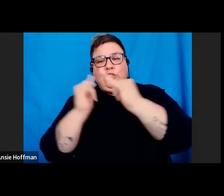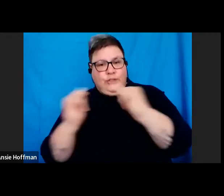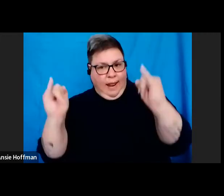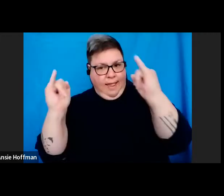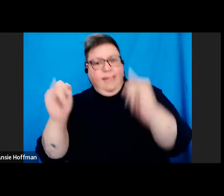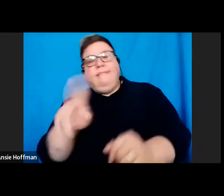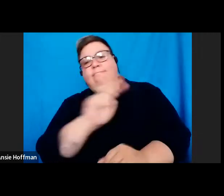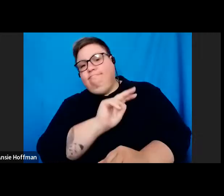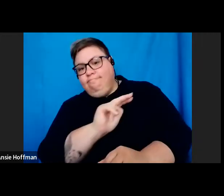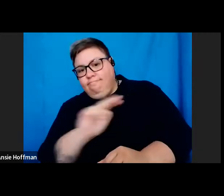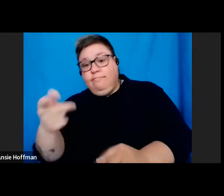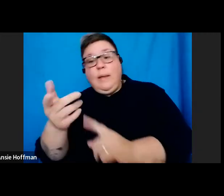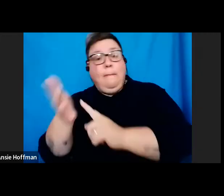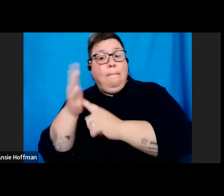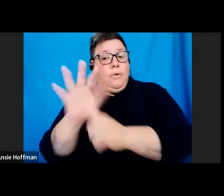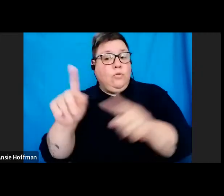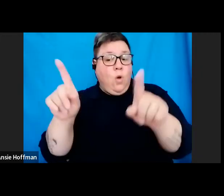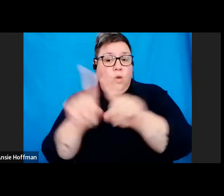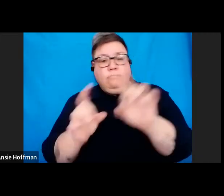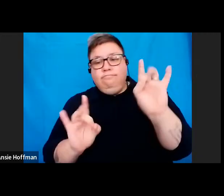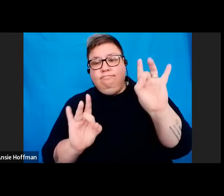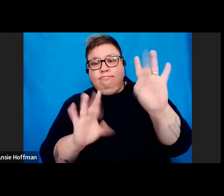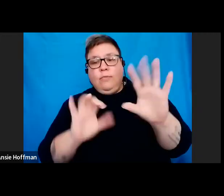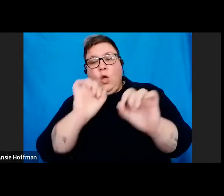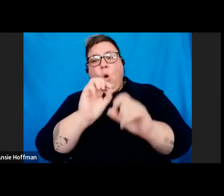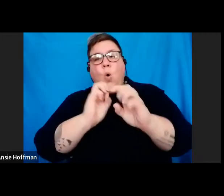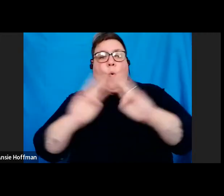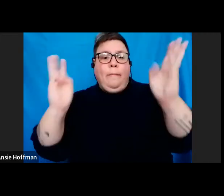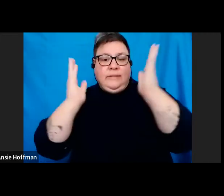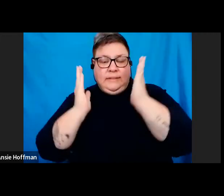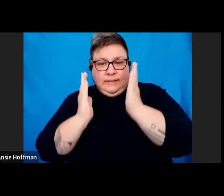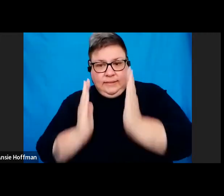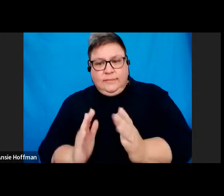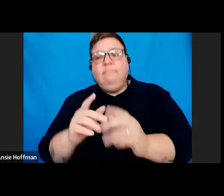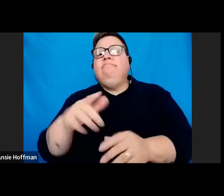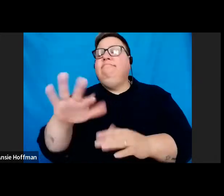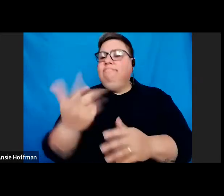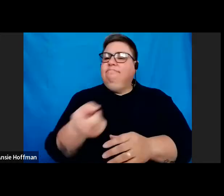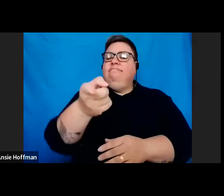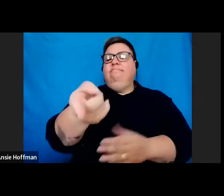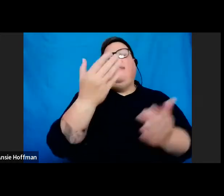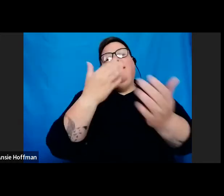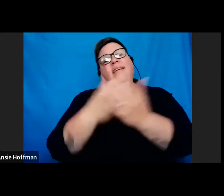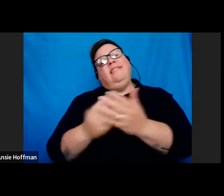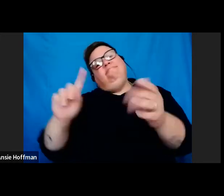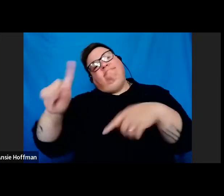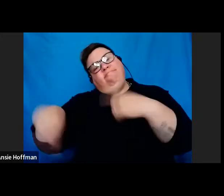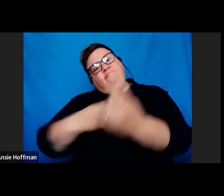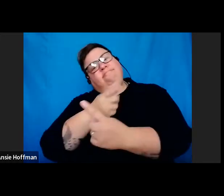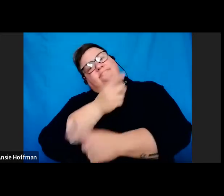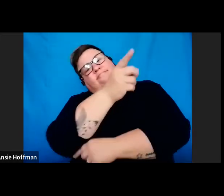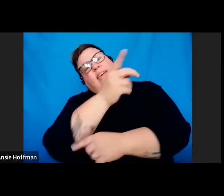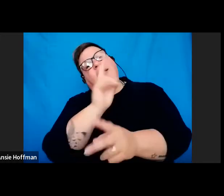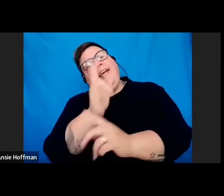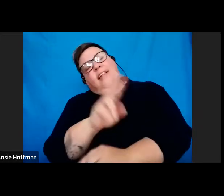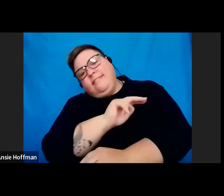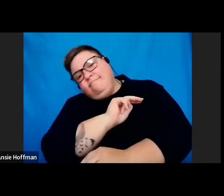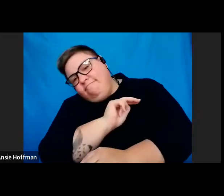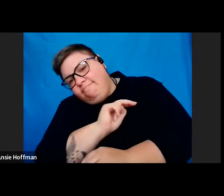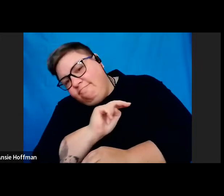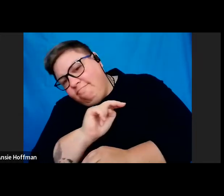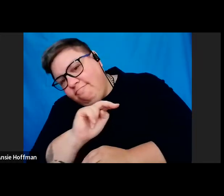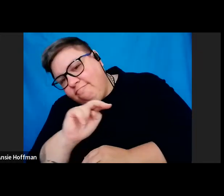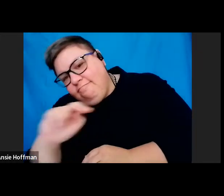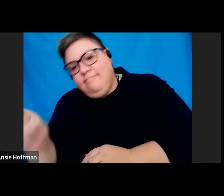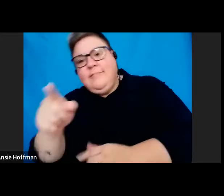presentation will also be loaded on our website so that you can go back to it if you want clarity on anything or you